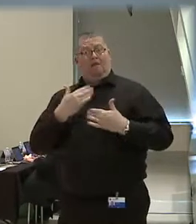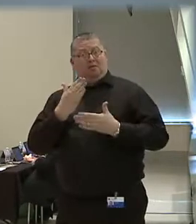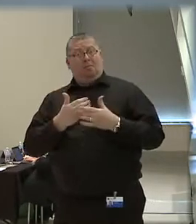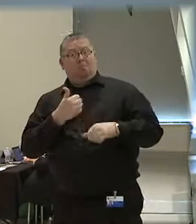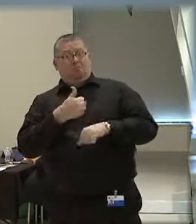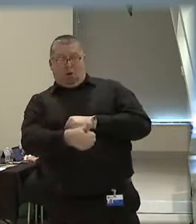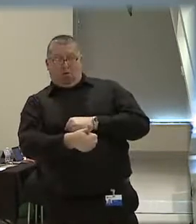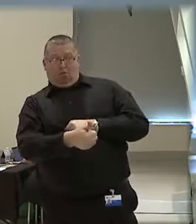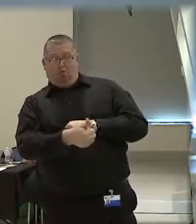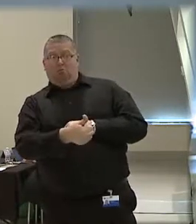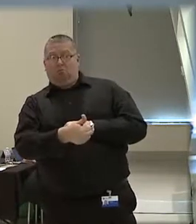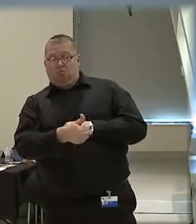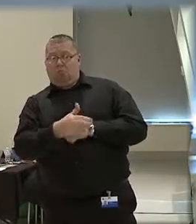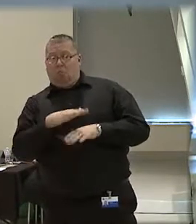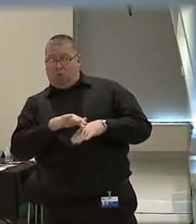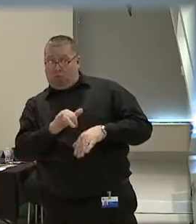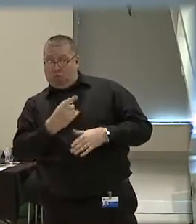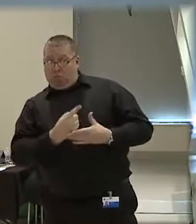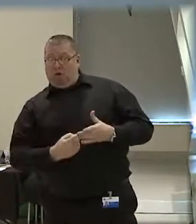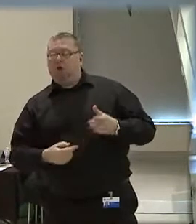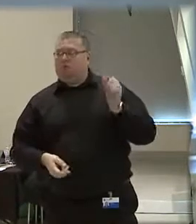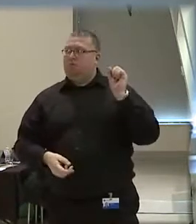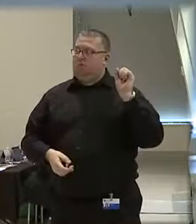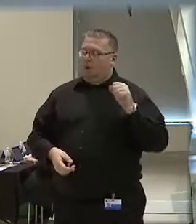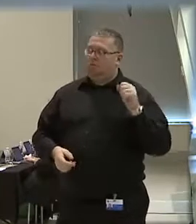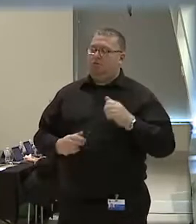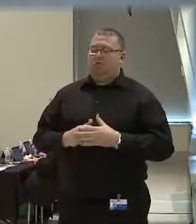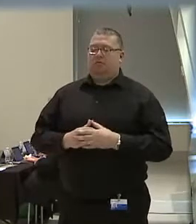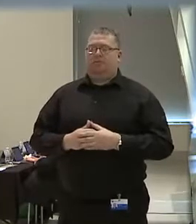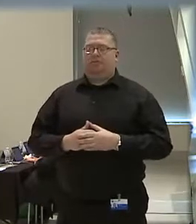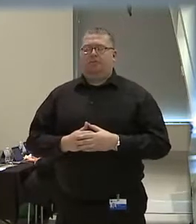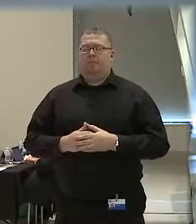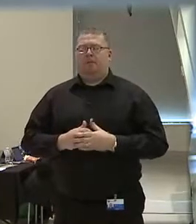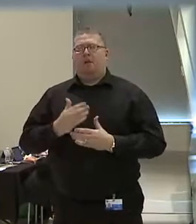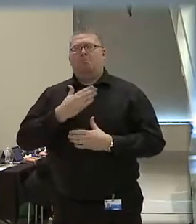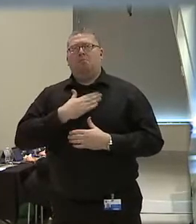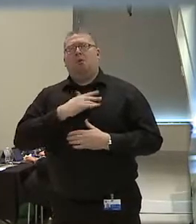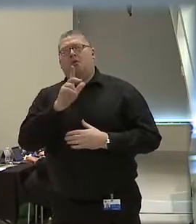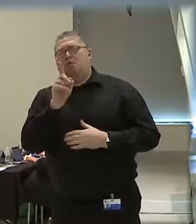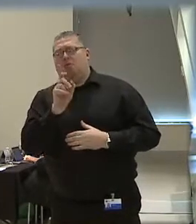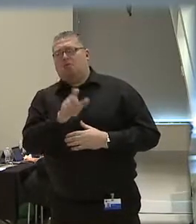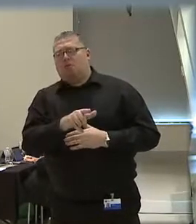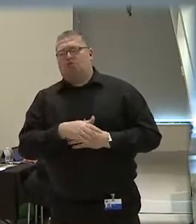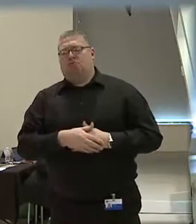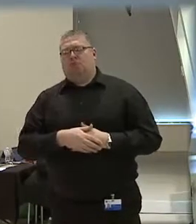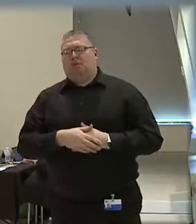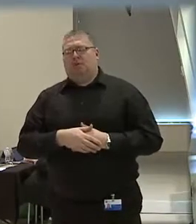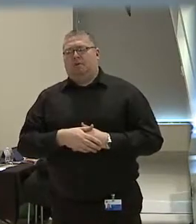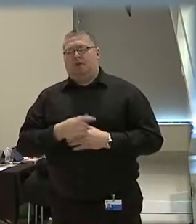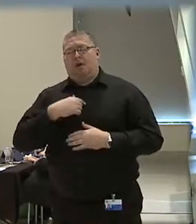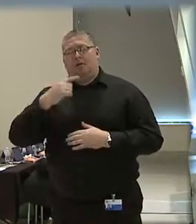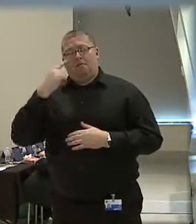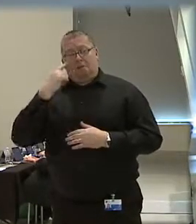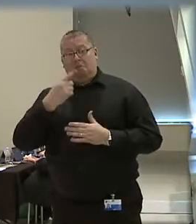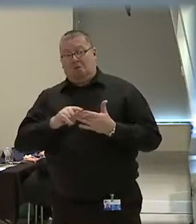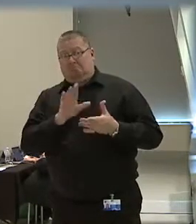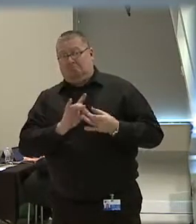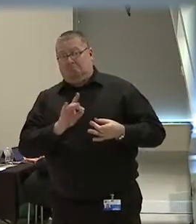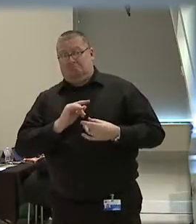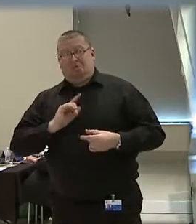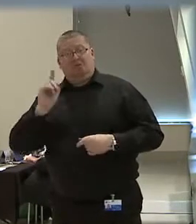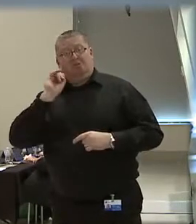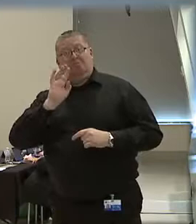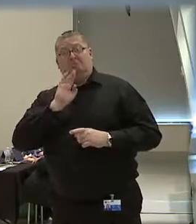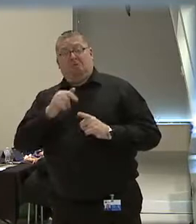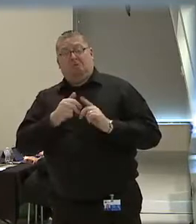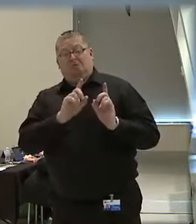on a couple of those, correct? Yes. Okay. My question is, and I think that police, from what I hear in talking departments,